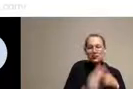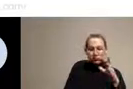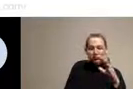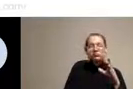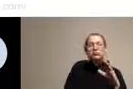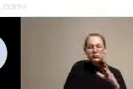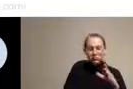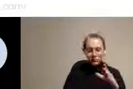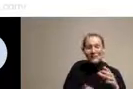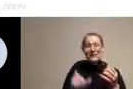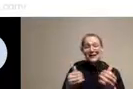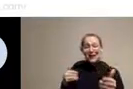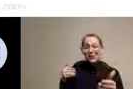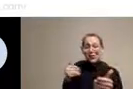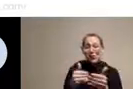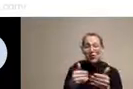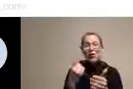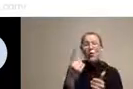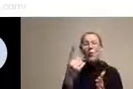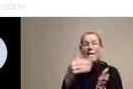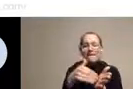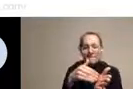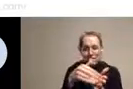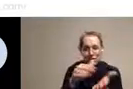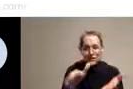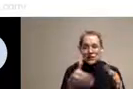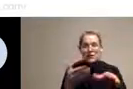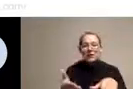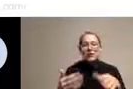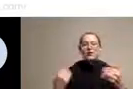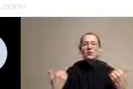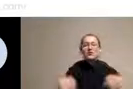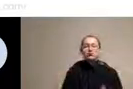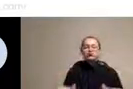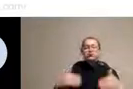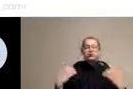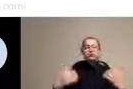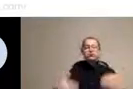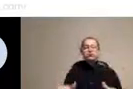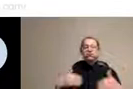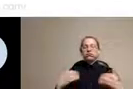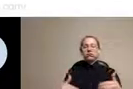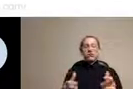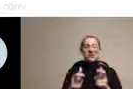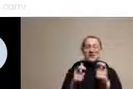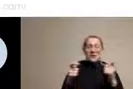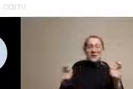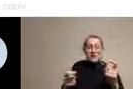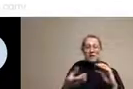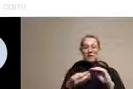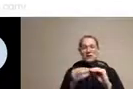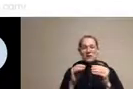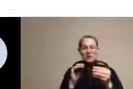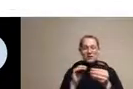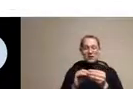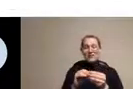that we're now approaching a million deaths. That really is quite remarkable if you think about it in terms of the burden of this.